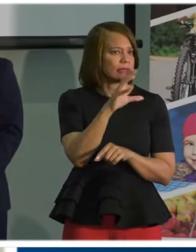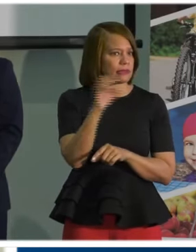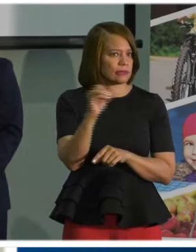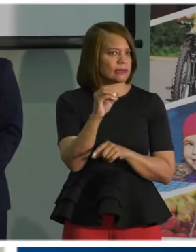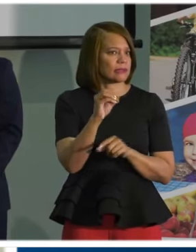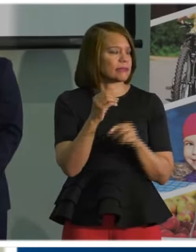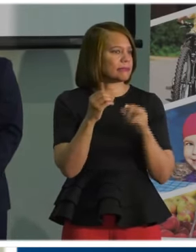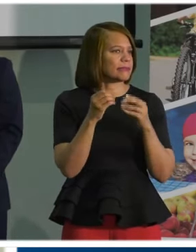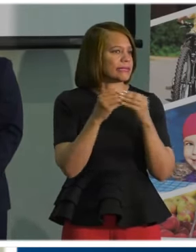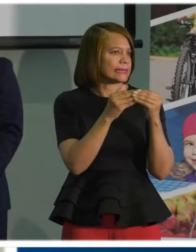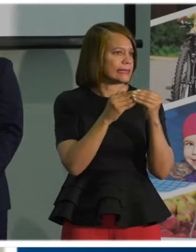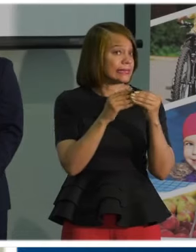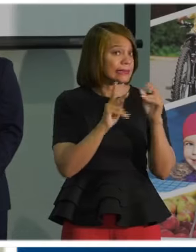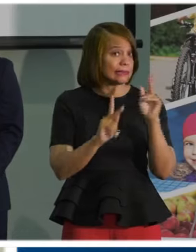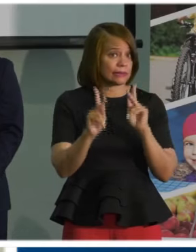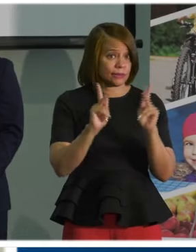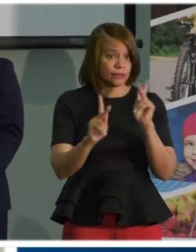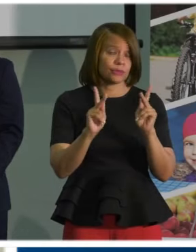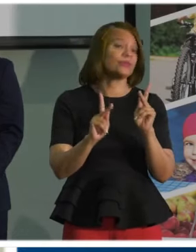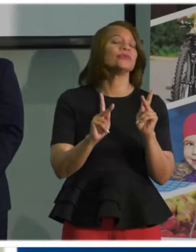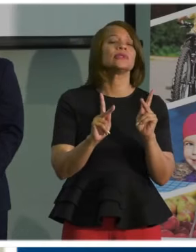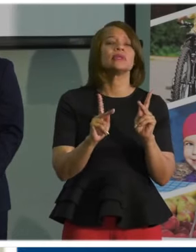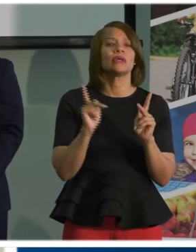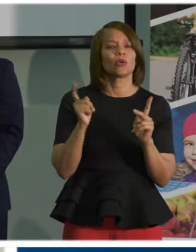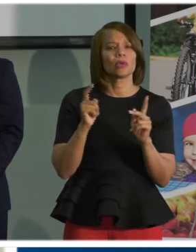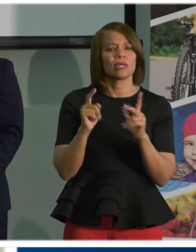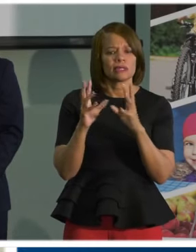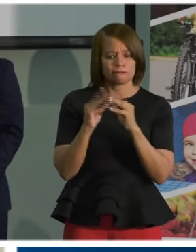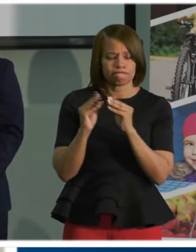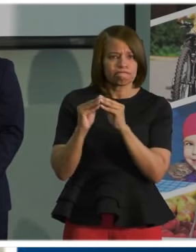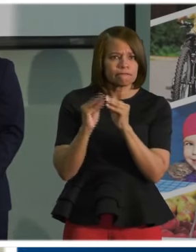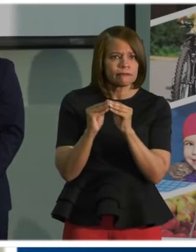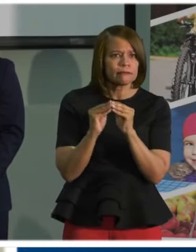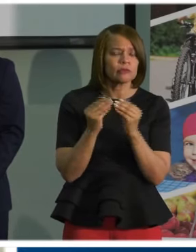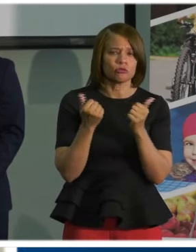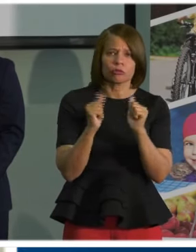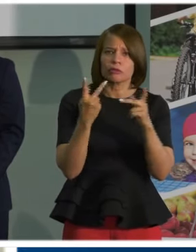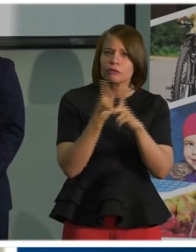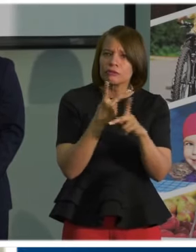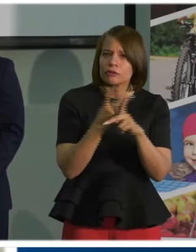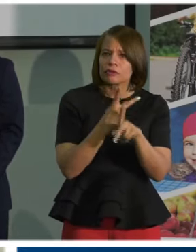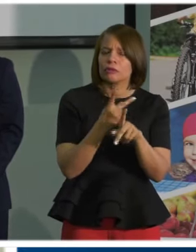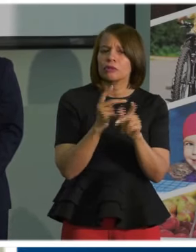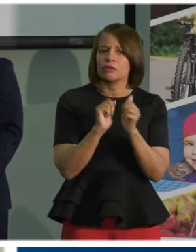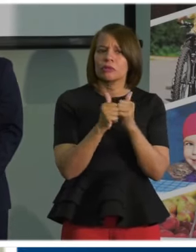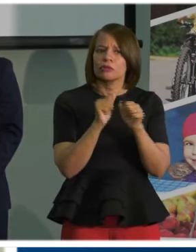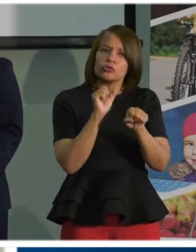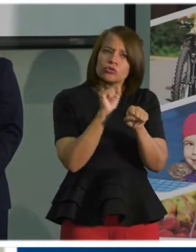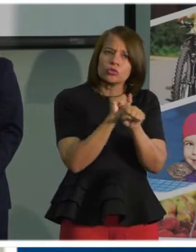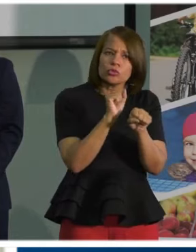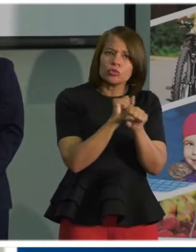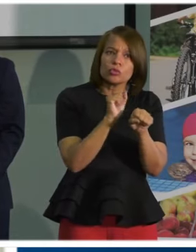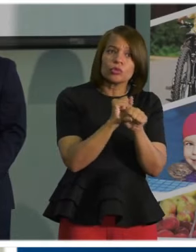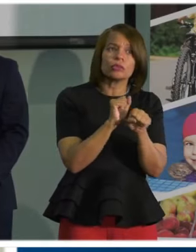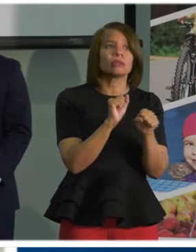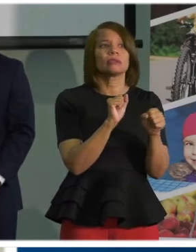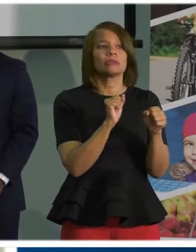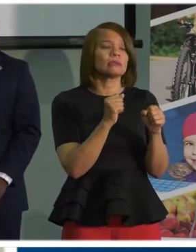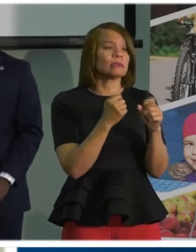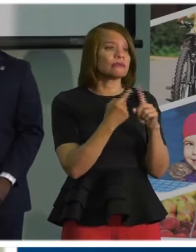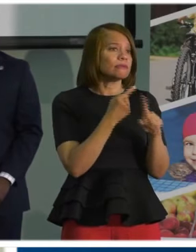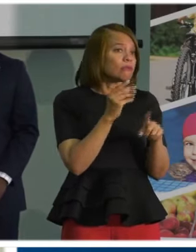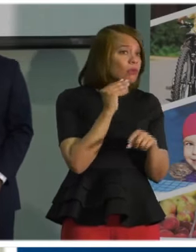both of them to aggressively move to work from home settings where possible.